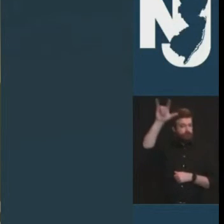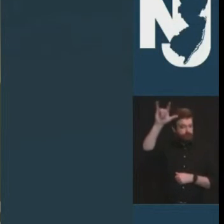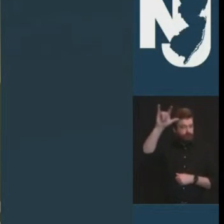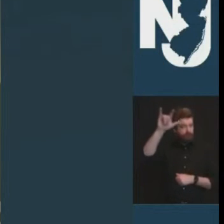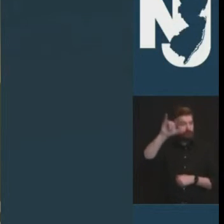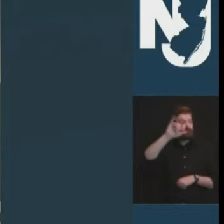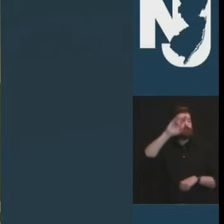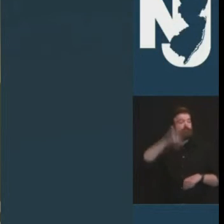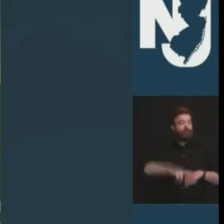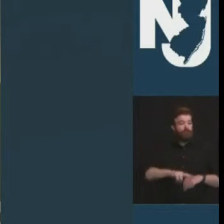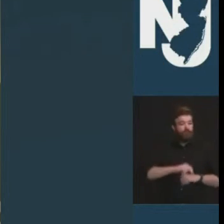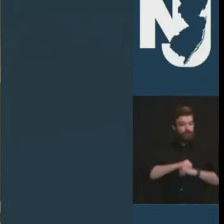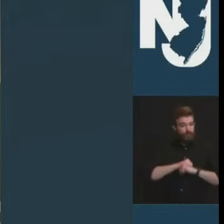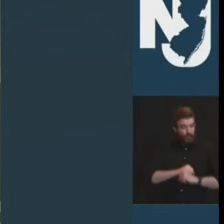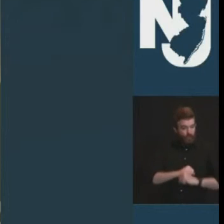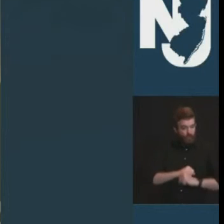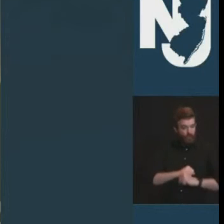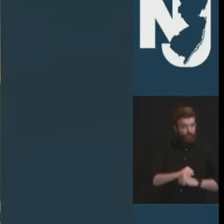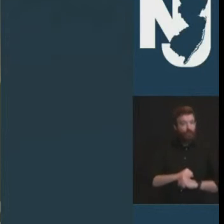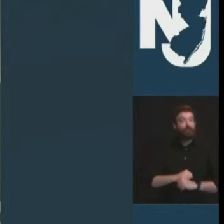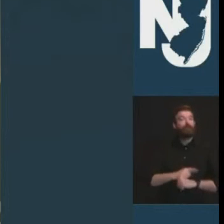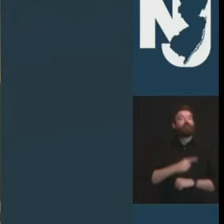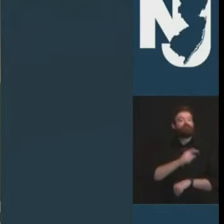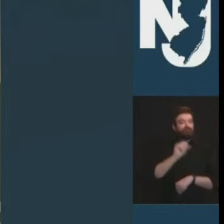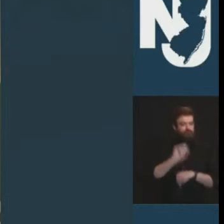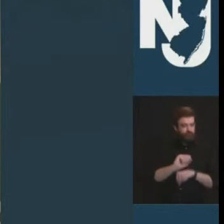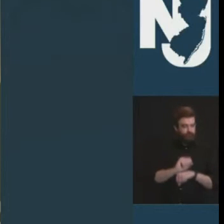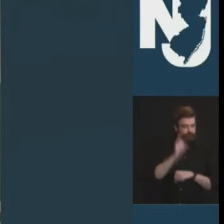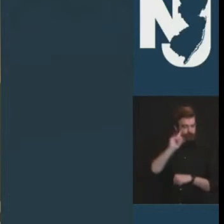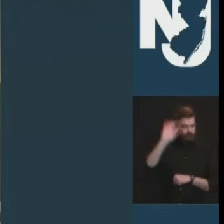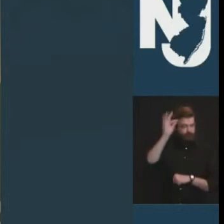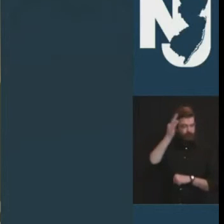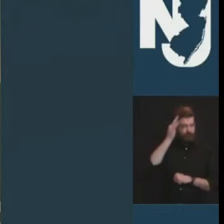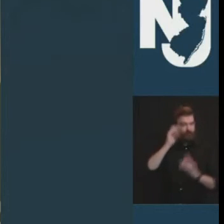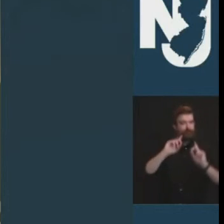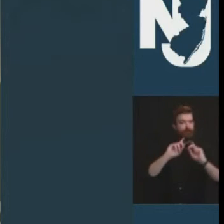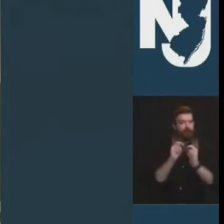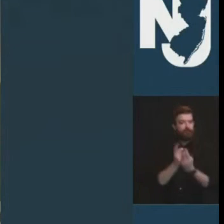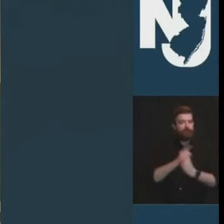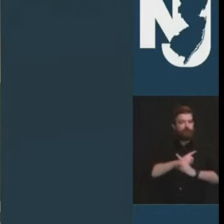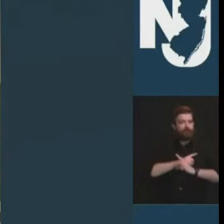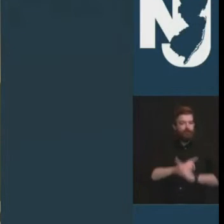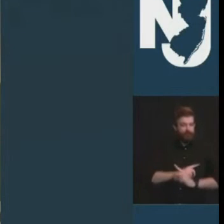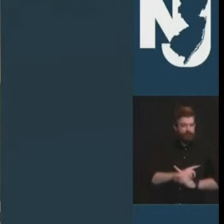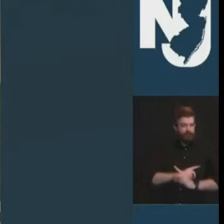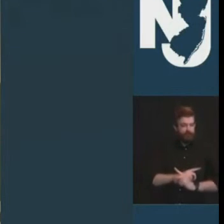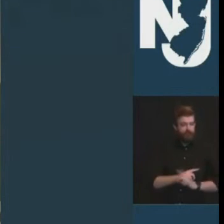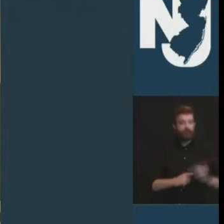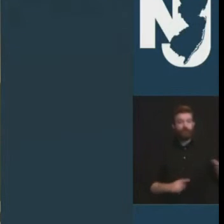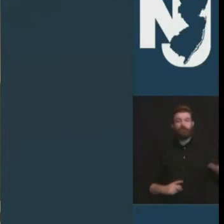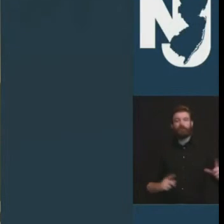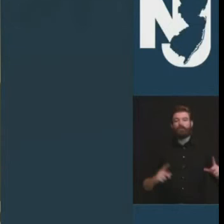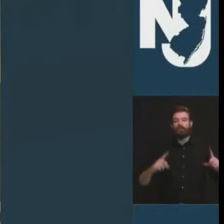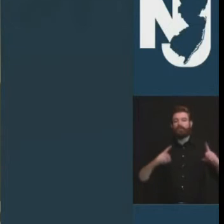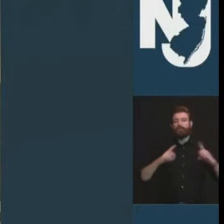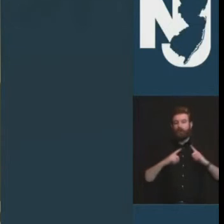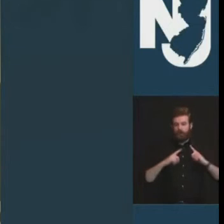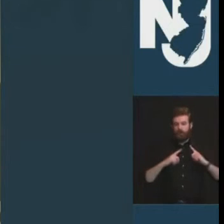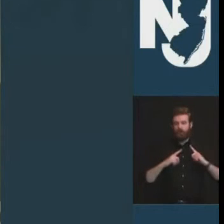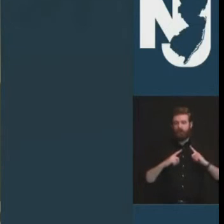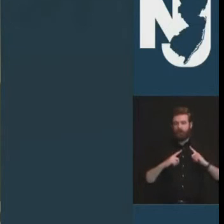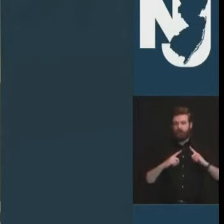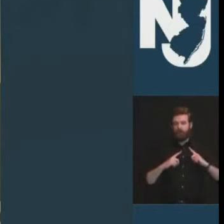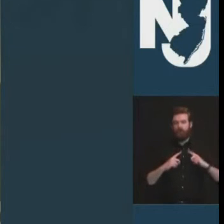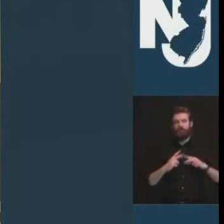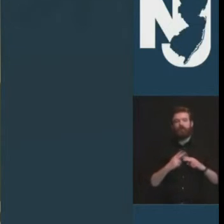of defense for 31 years retiring in 2007 with the rank of chief in the 108th air refueling wing base